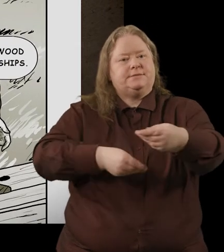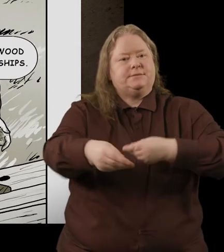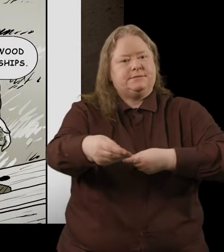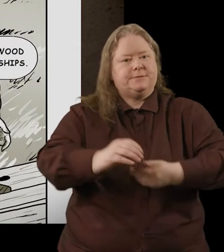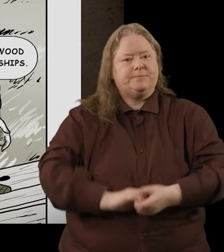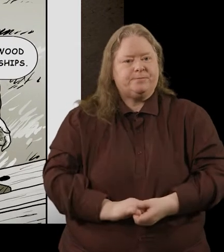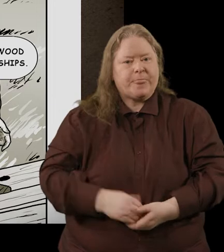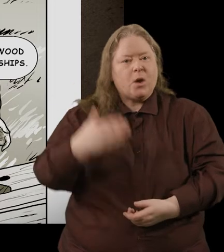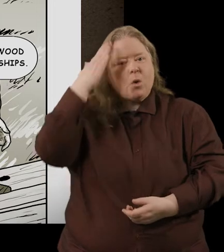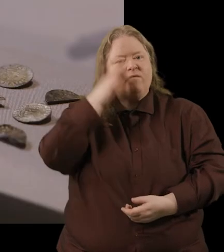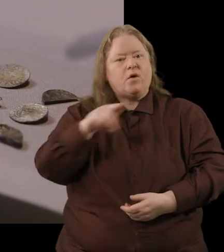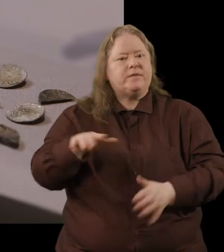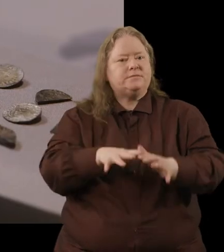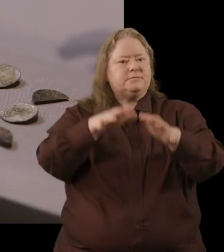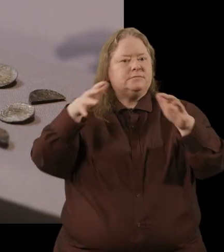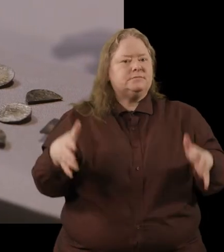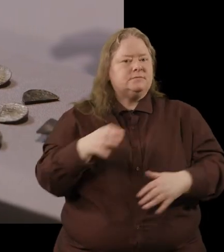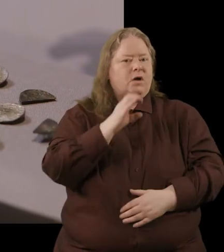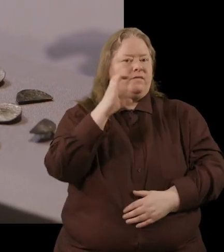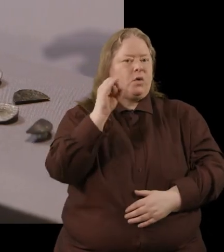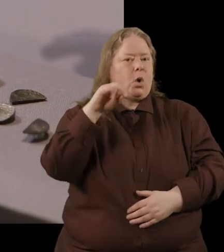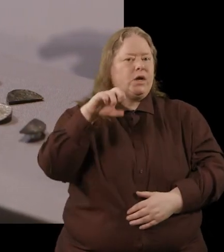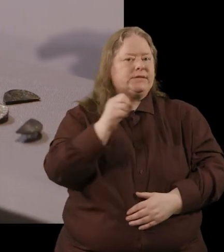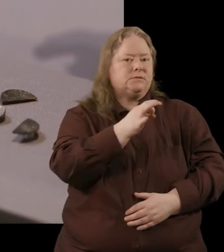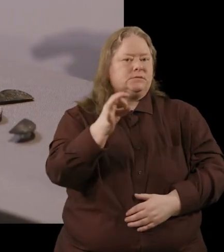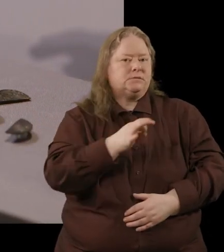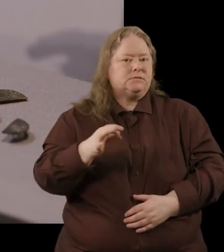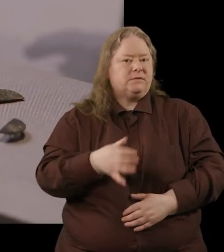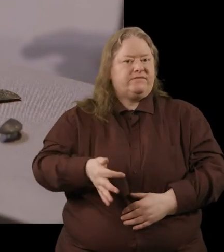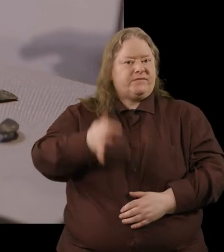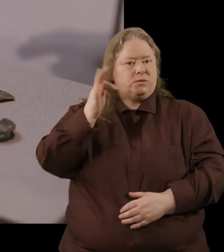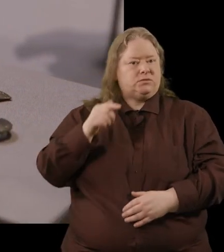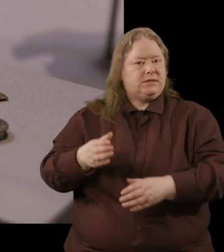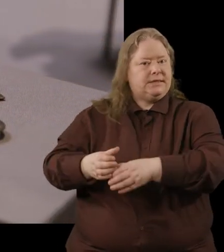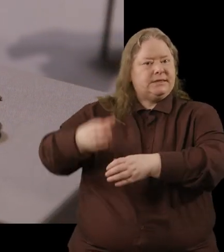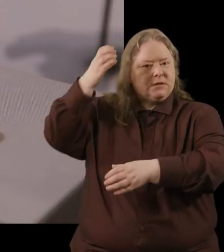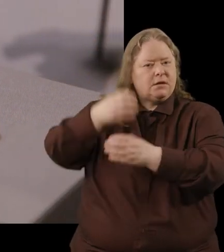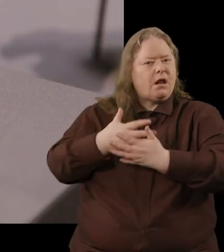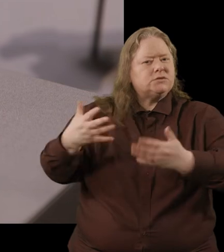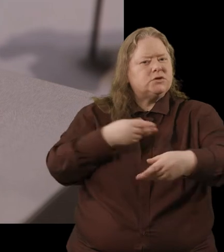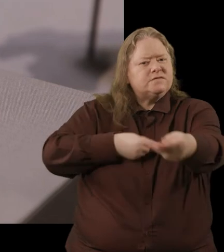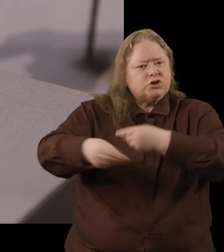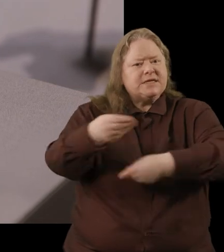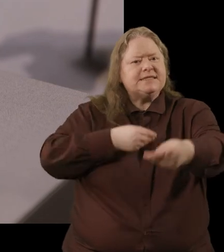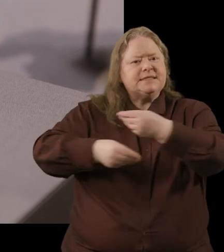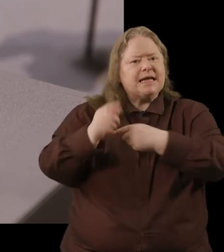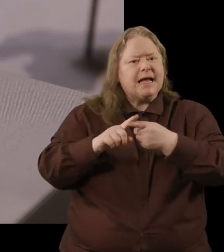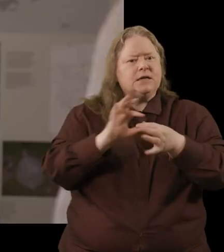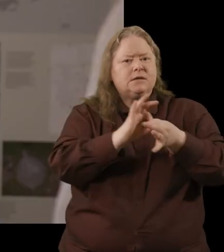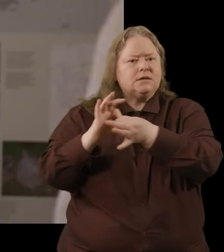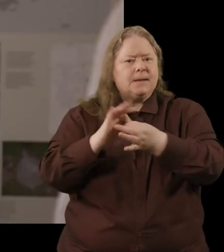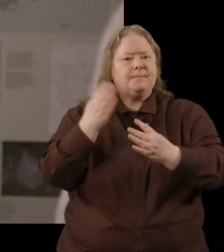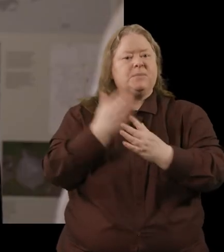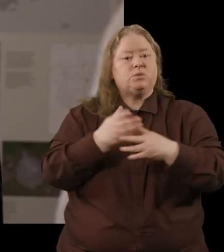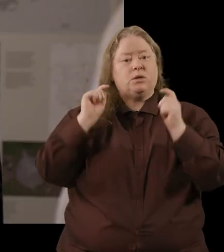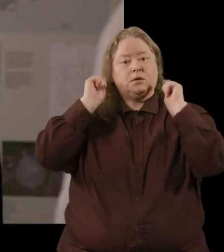we know this from three hordes of coins that have been found at glendalough so there was a lot of trading and connections going on between